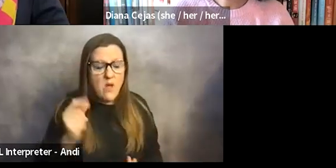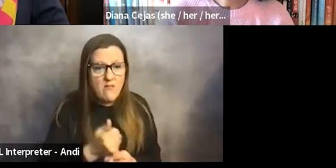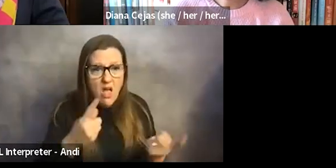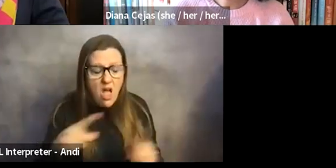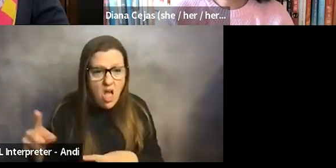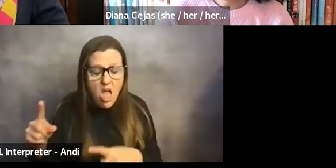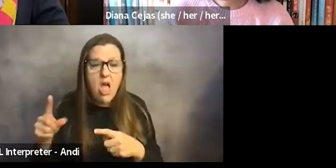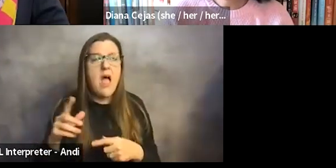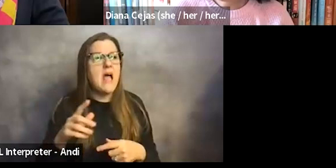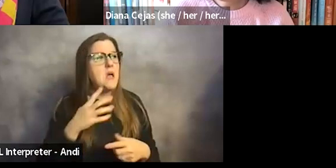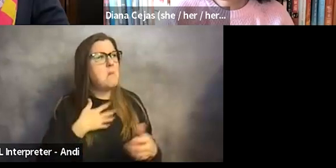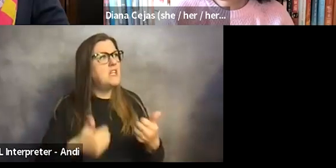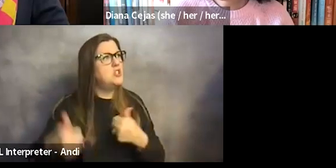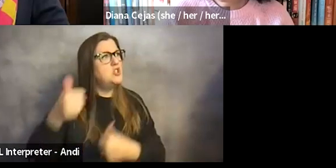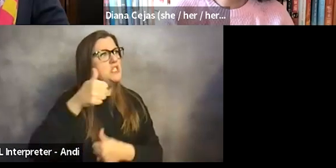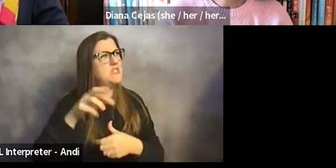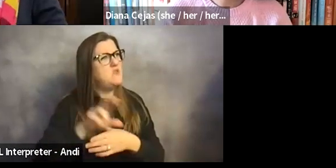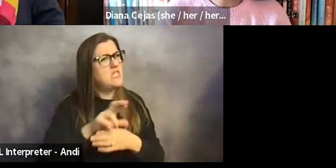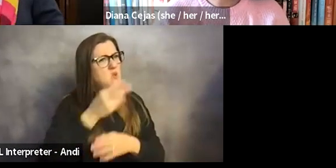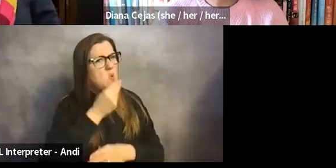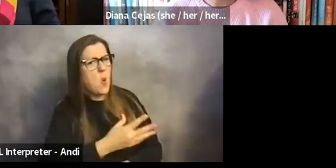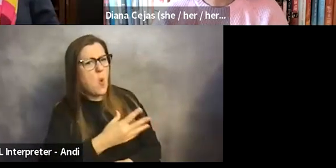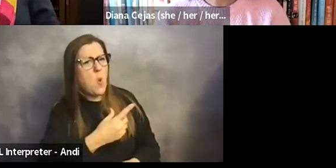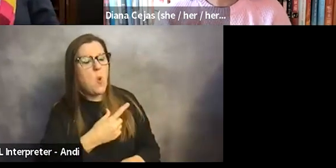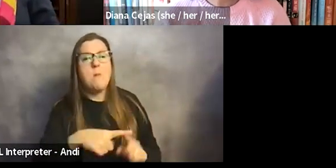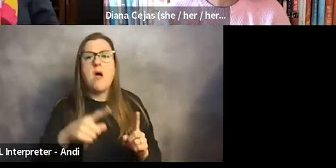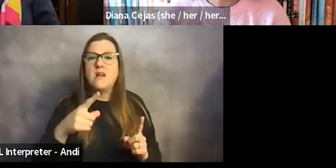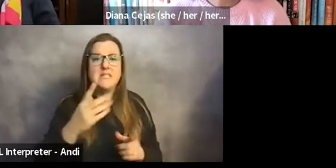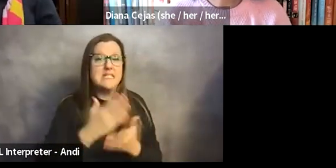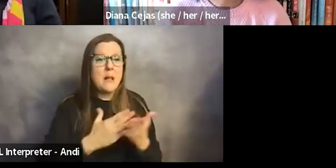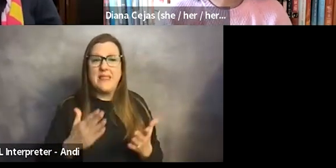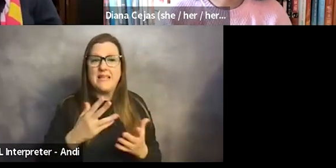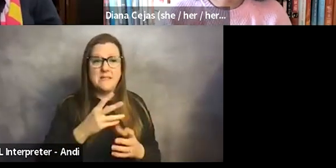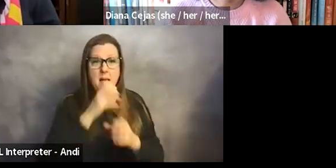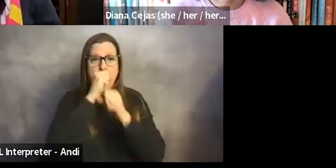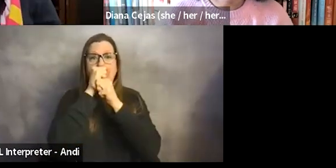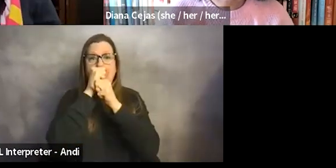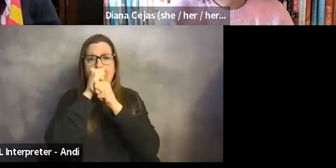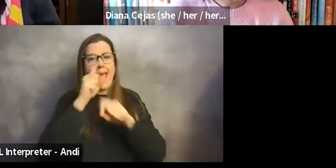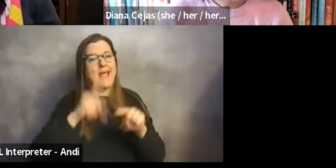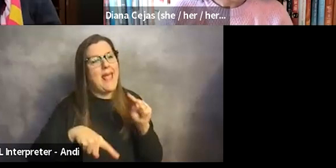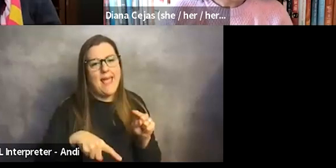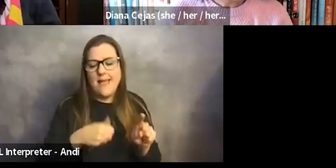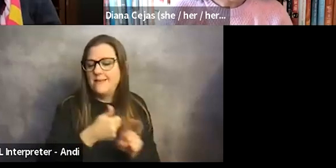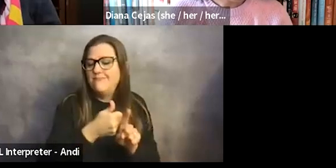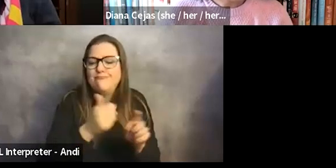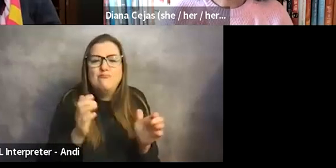a couple of my chief resident, but I quickly learned that I couldn't keep some things to myself because it was a very small program